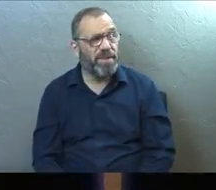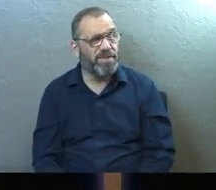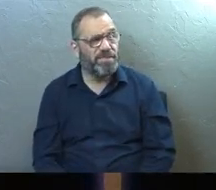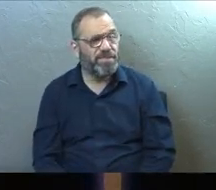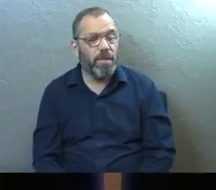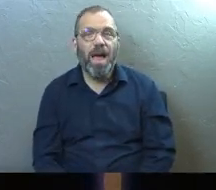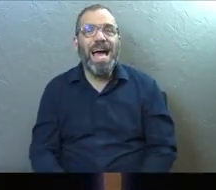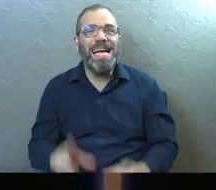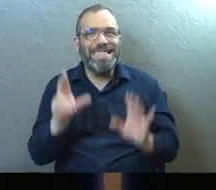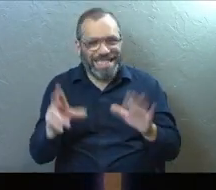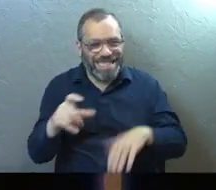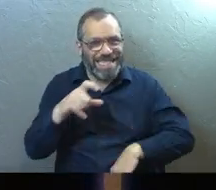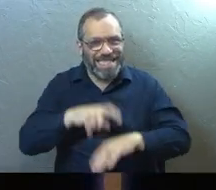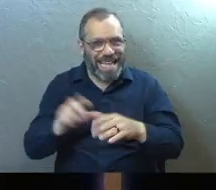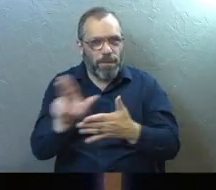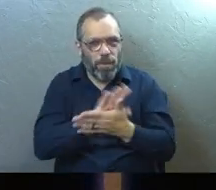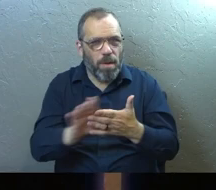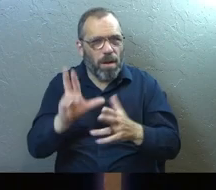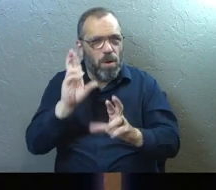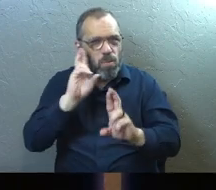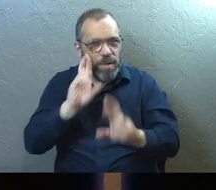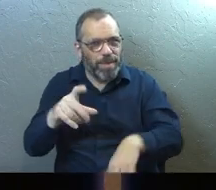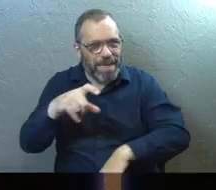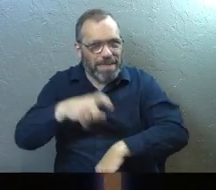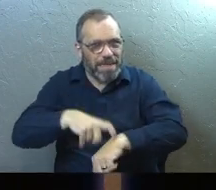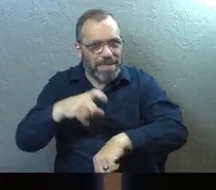This is a holy moment. Please respect it.